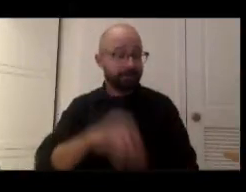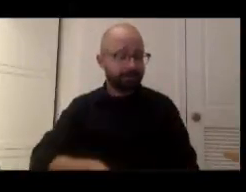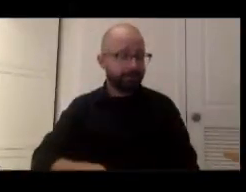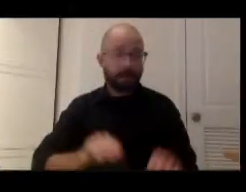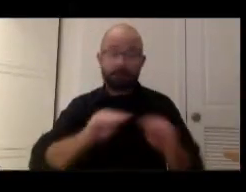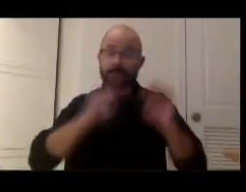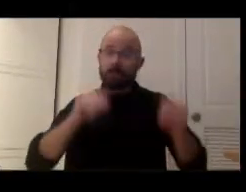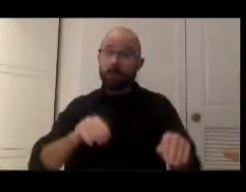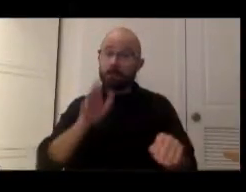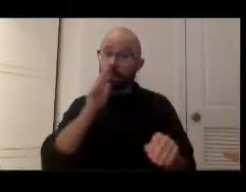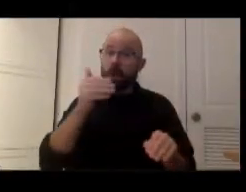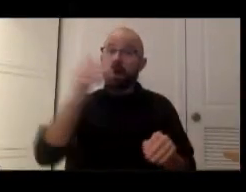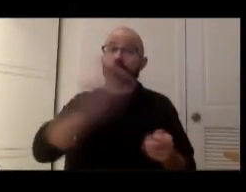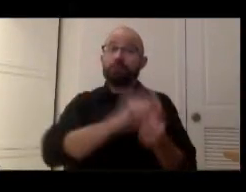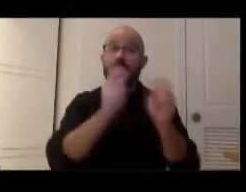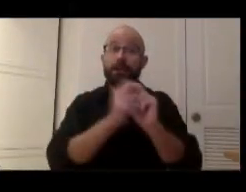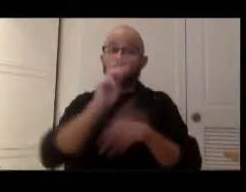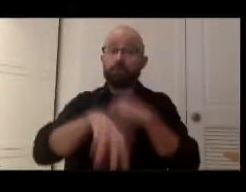in the way we'd like?